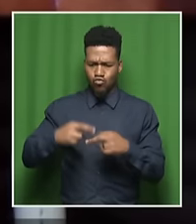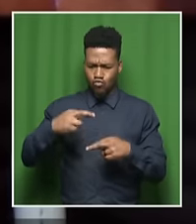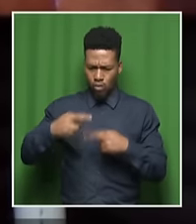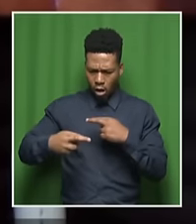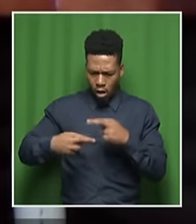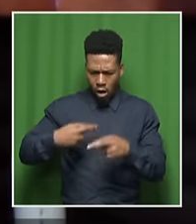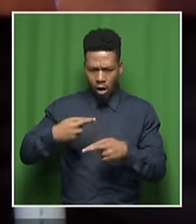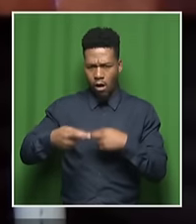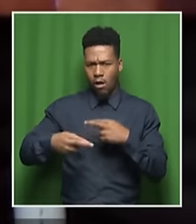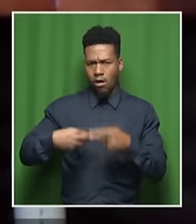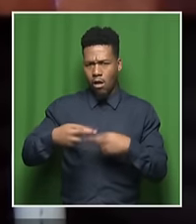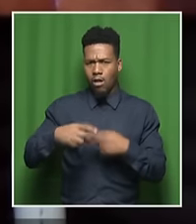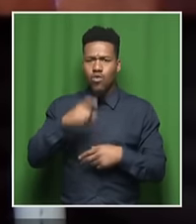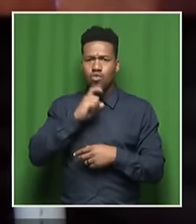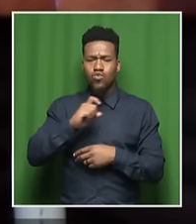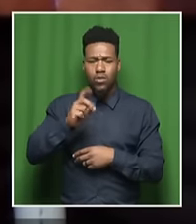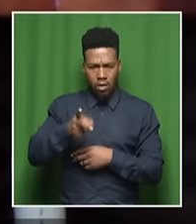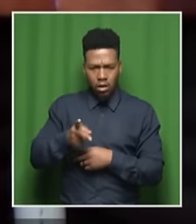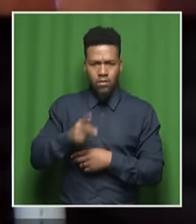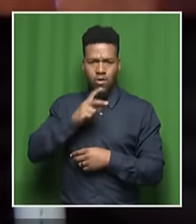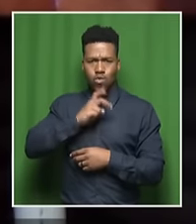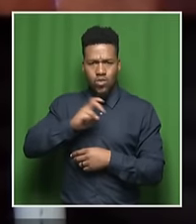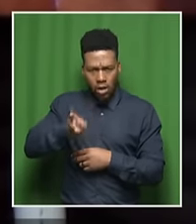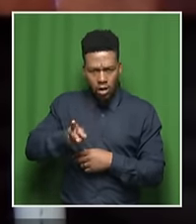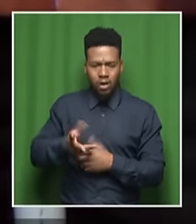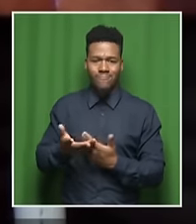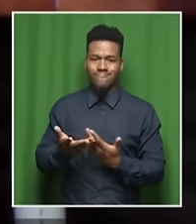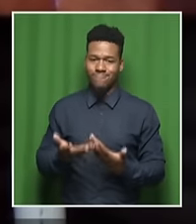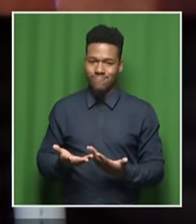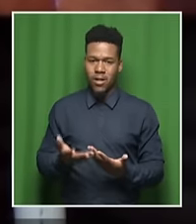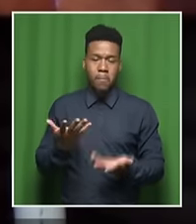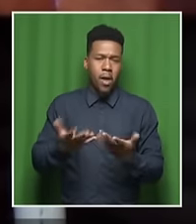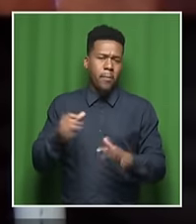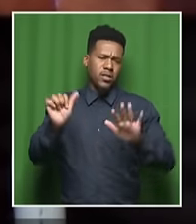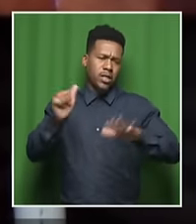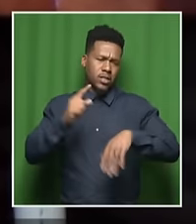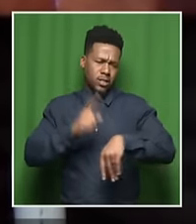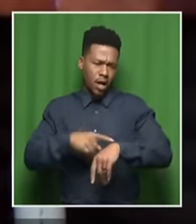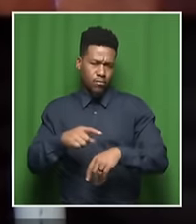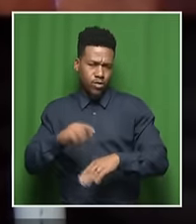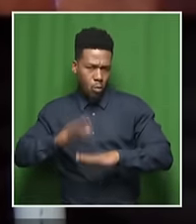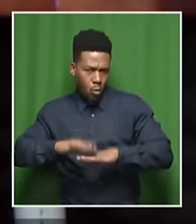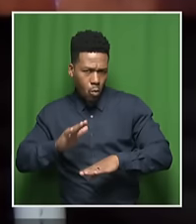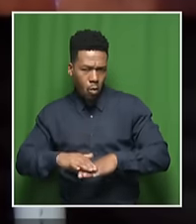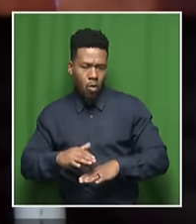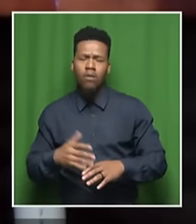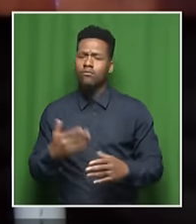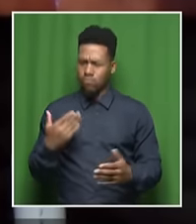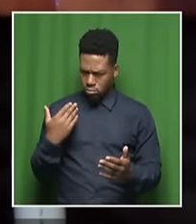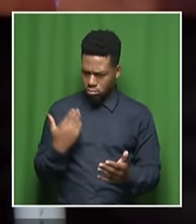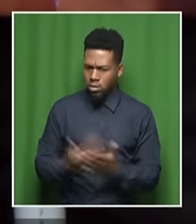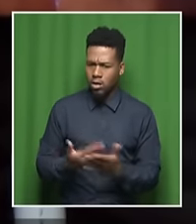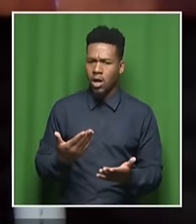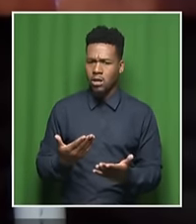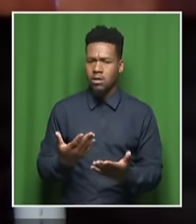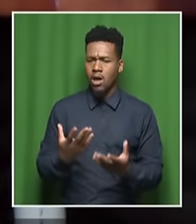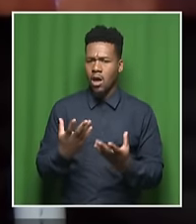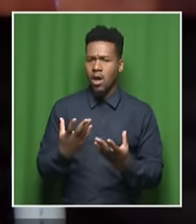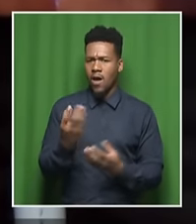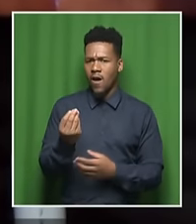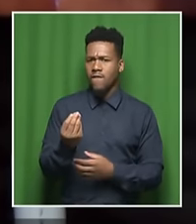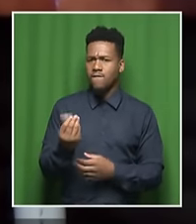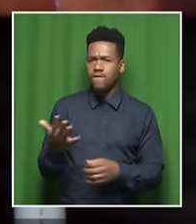we're already using it once, we only have to use it another 0.6 of a time more. Then we can have full employment by 2035.